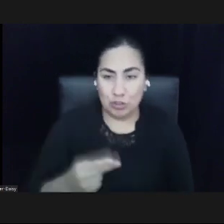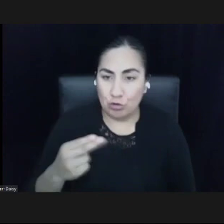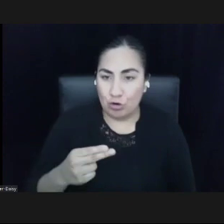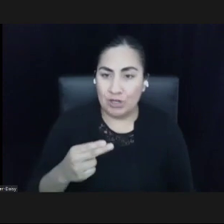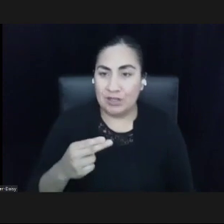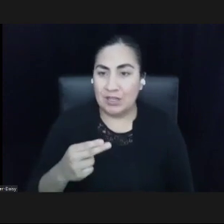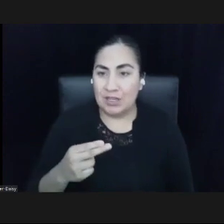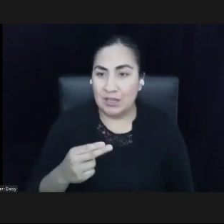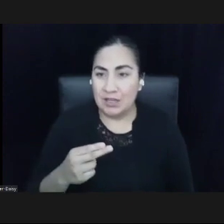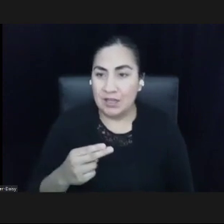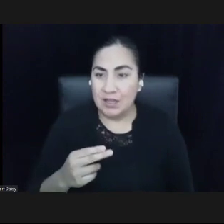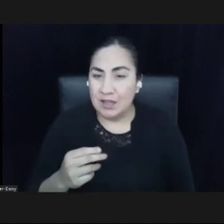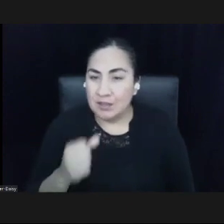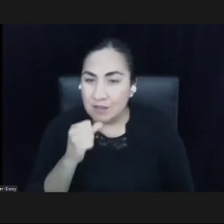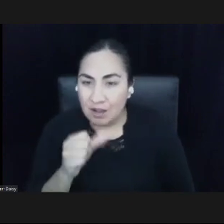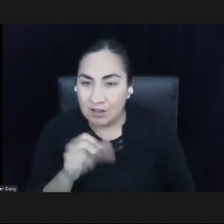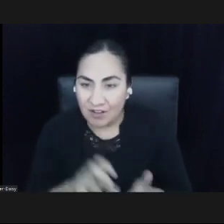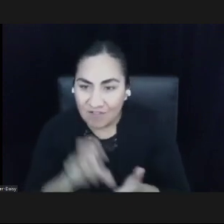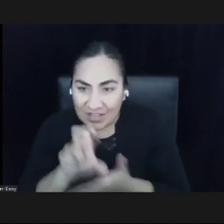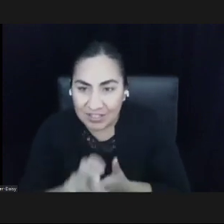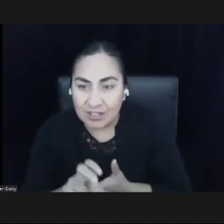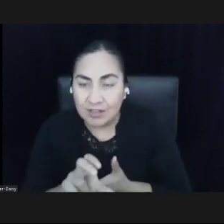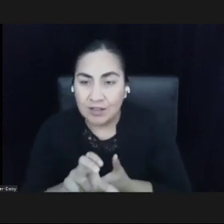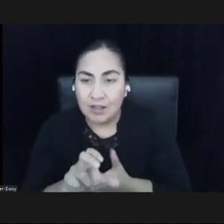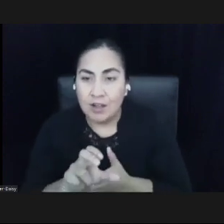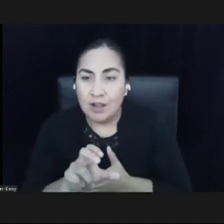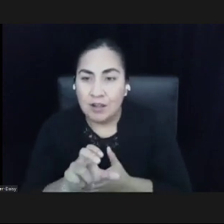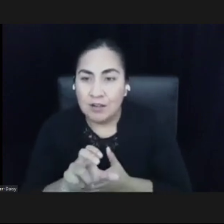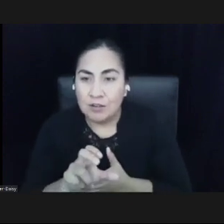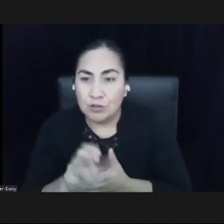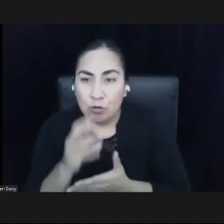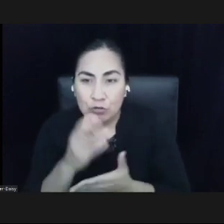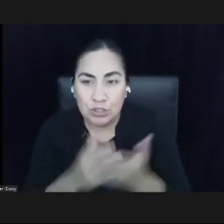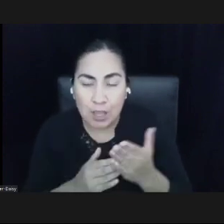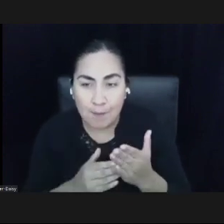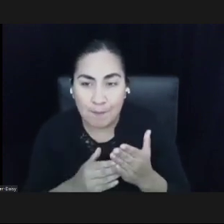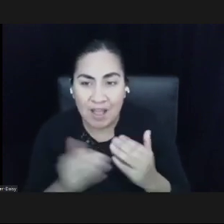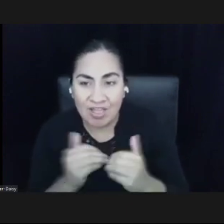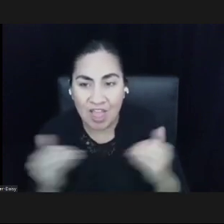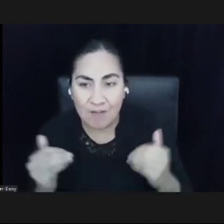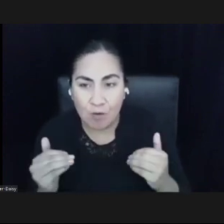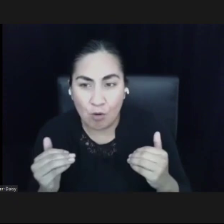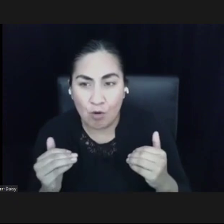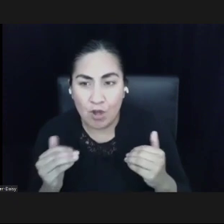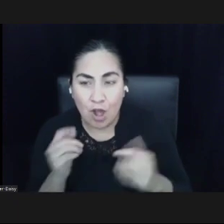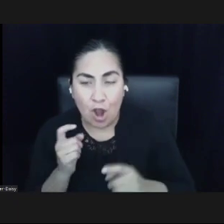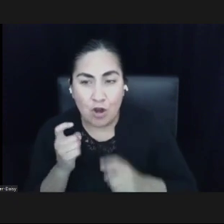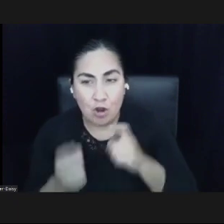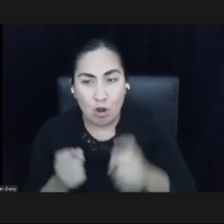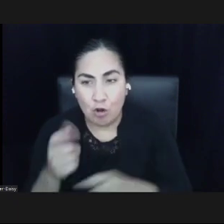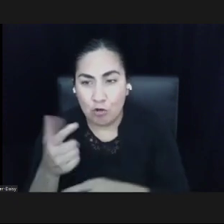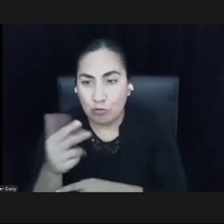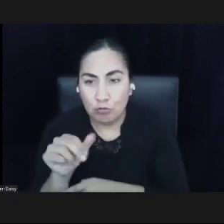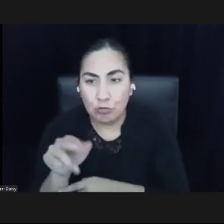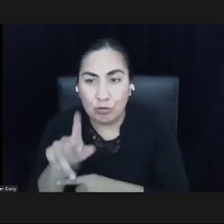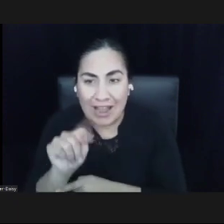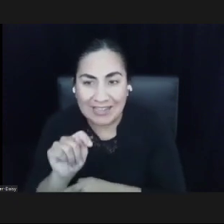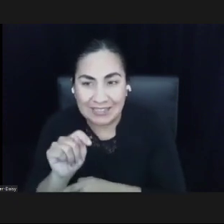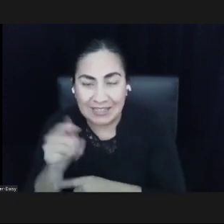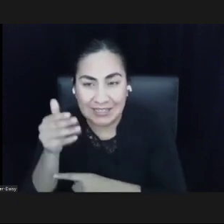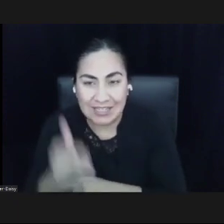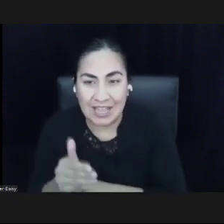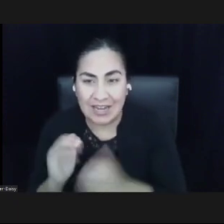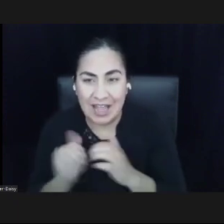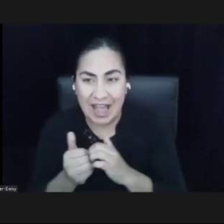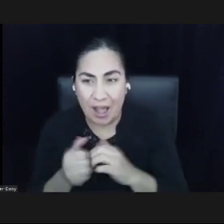So I think at some level on the grant making side, this could look like how do we actually codify processes